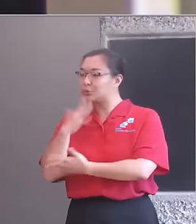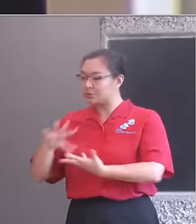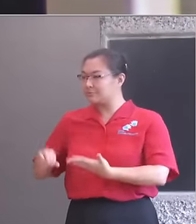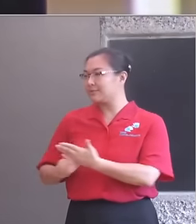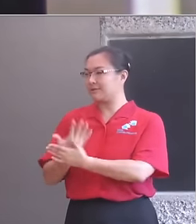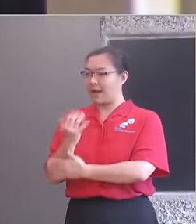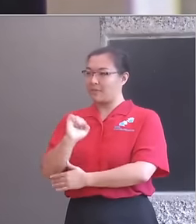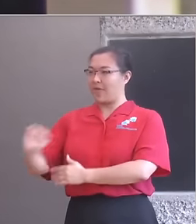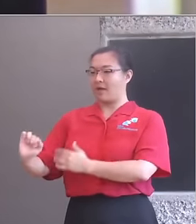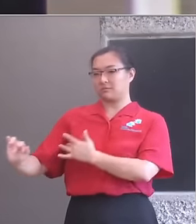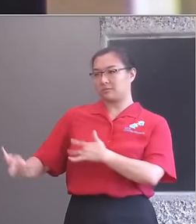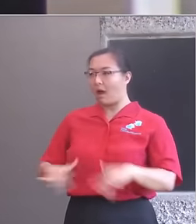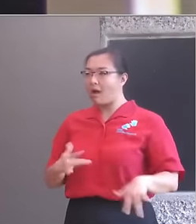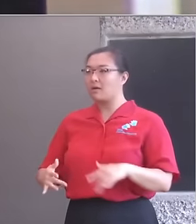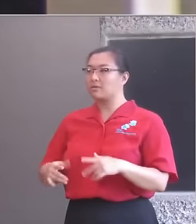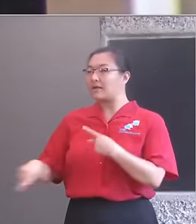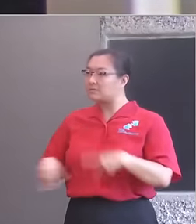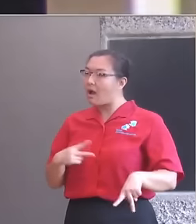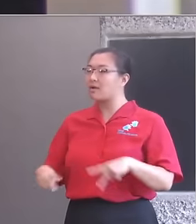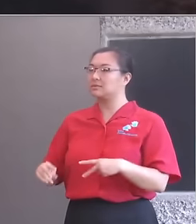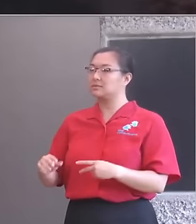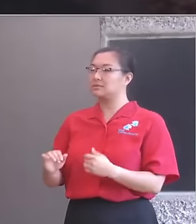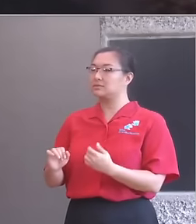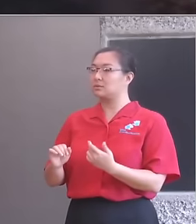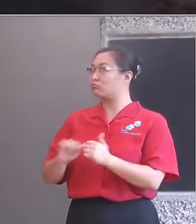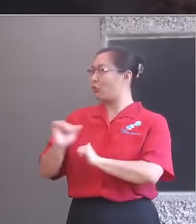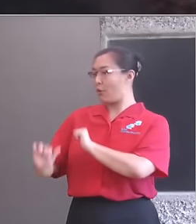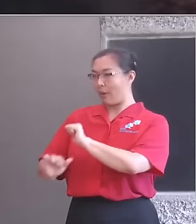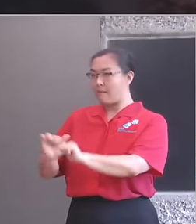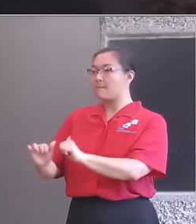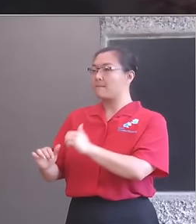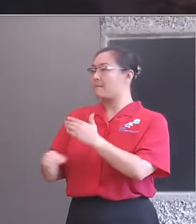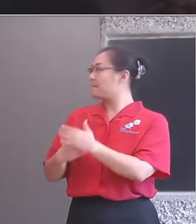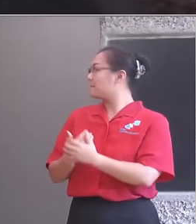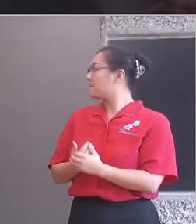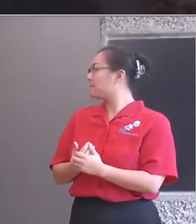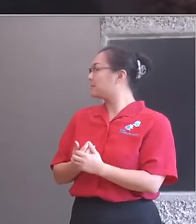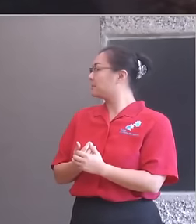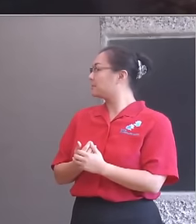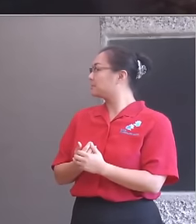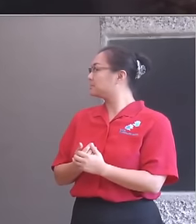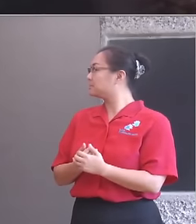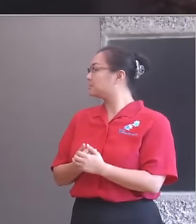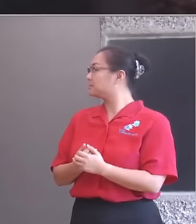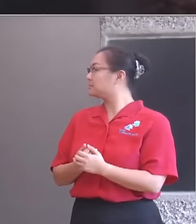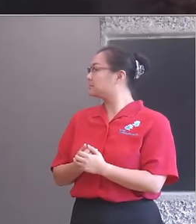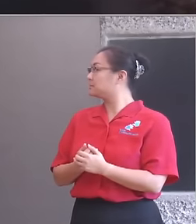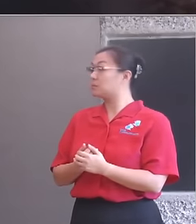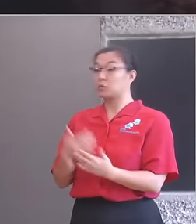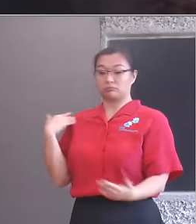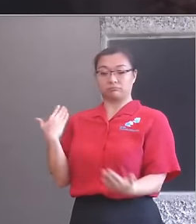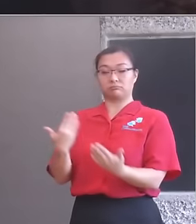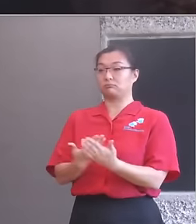there is certainly progress on creating that national infrastructure. Now we need to get the other element in play,